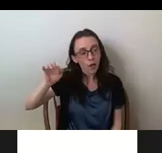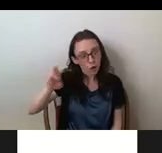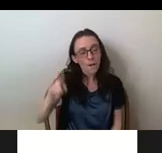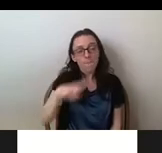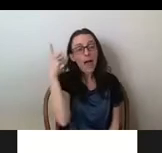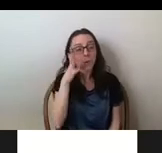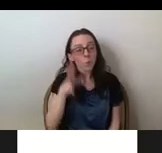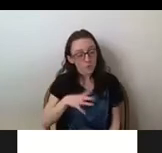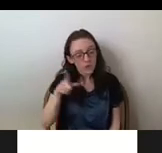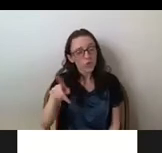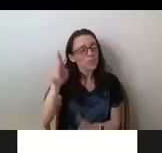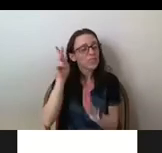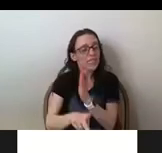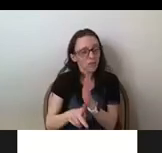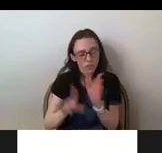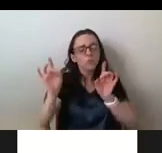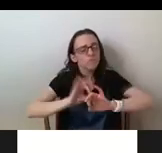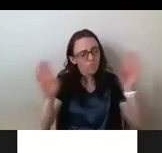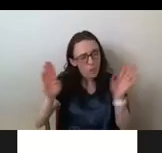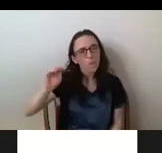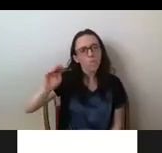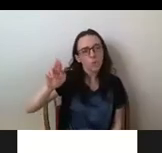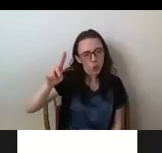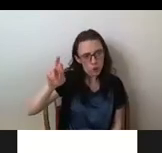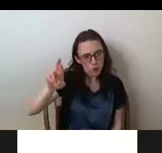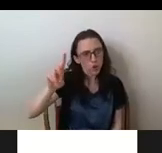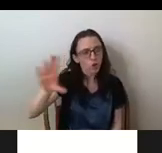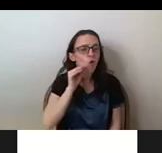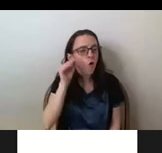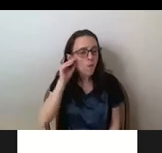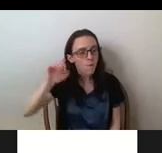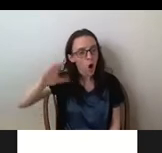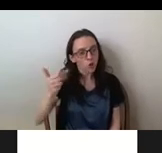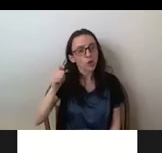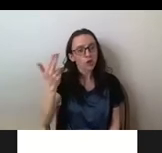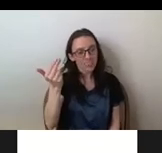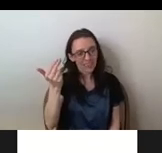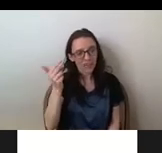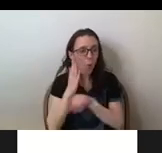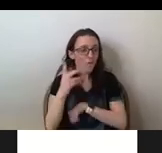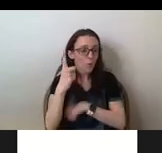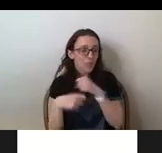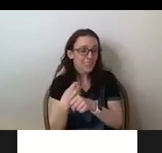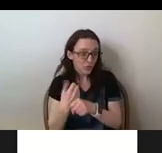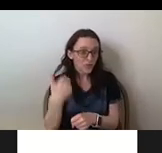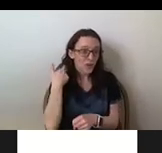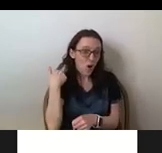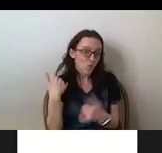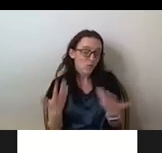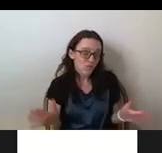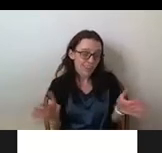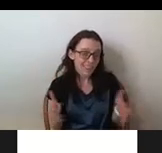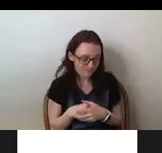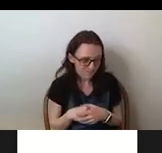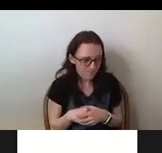tragically murdered in her own home on March 13, about literally over a year ago today. She was unjustly